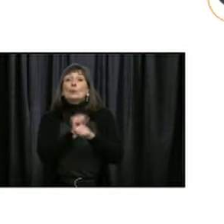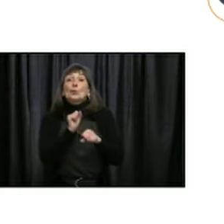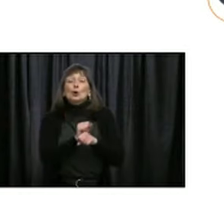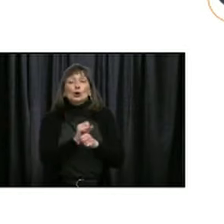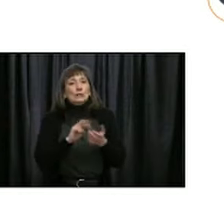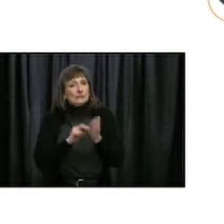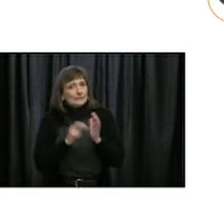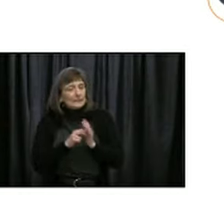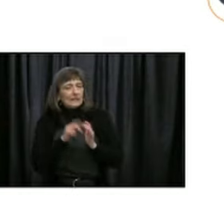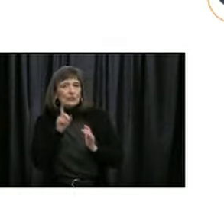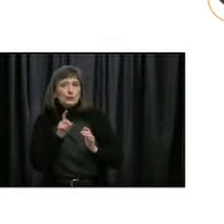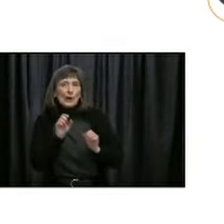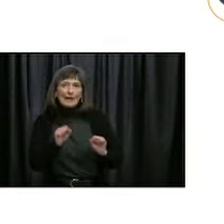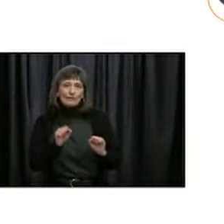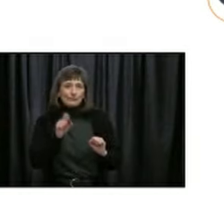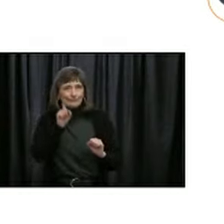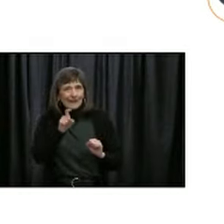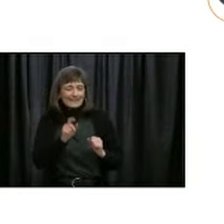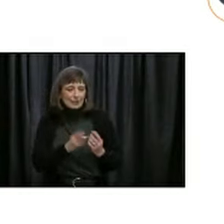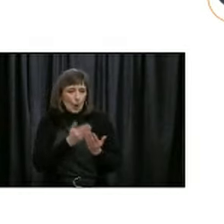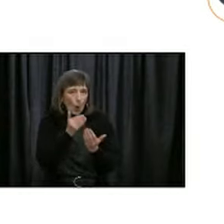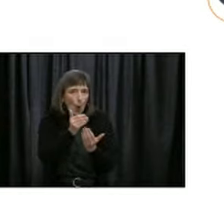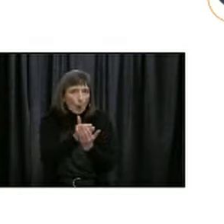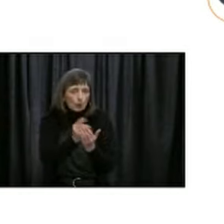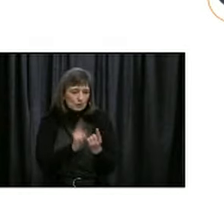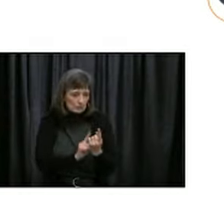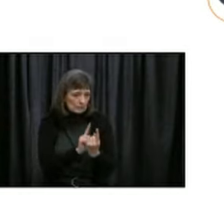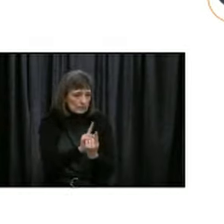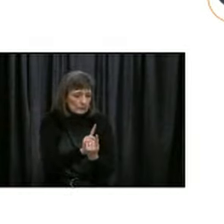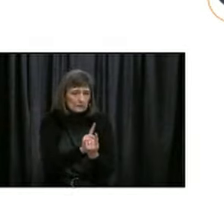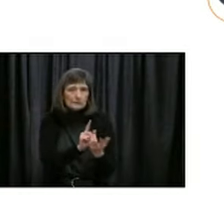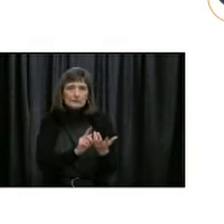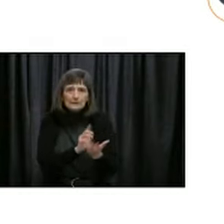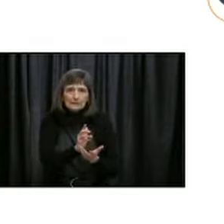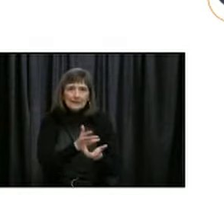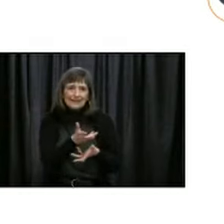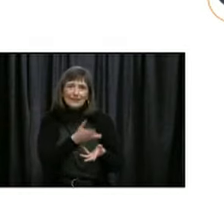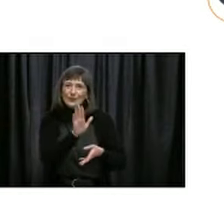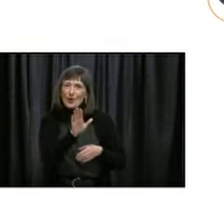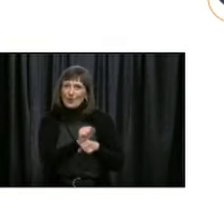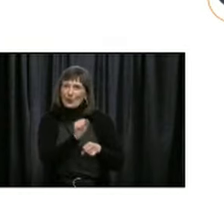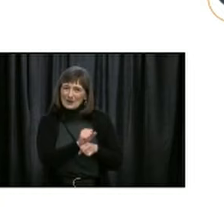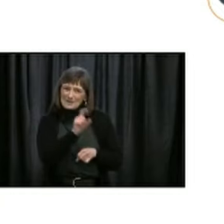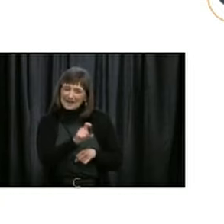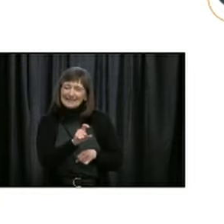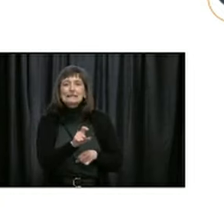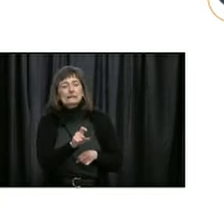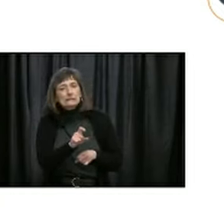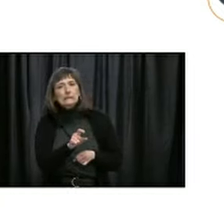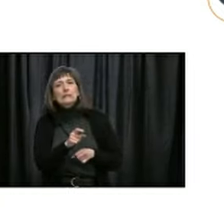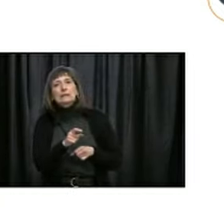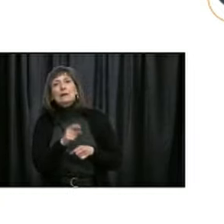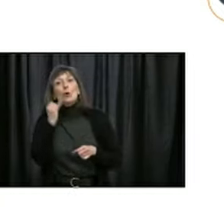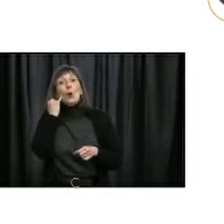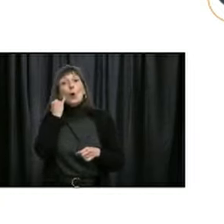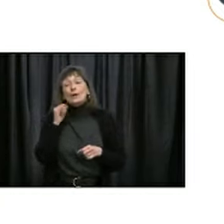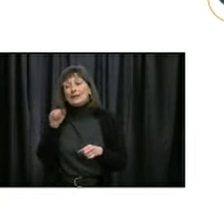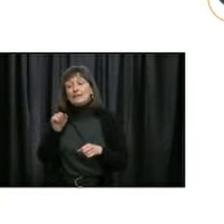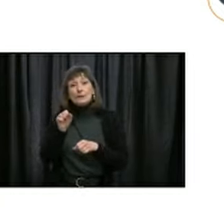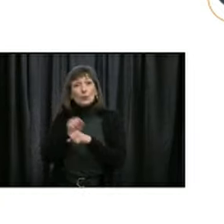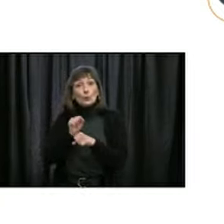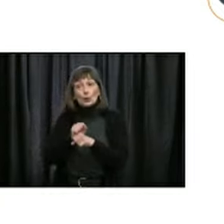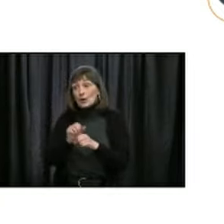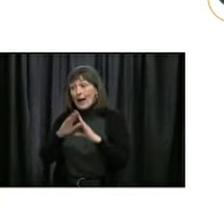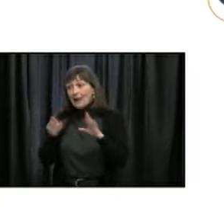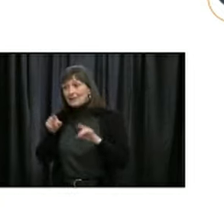caution and extra vigilance around symptom screening and hand-washing should be exercised between the two households. And if you